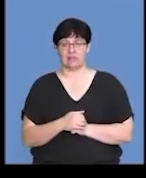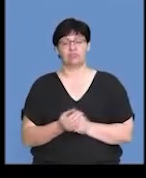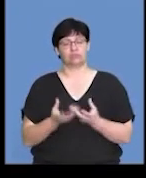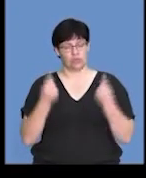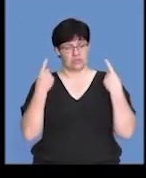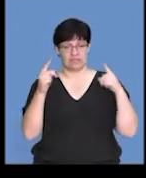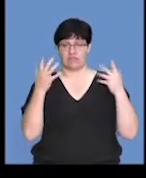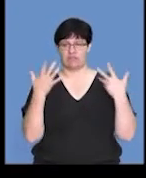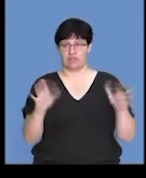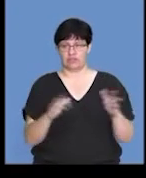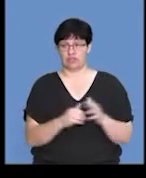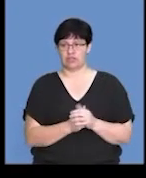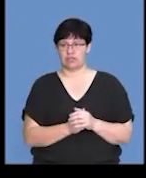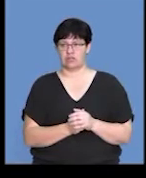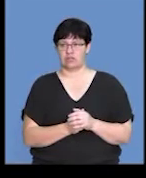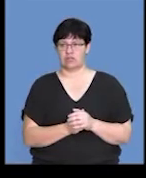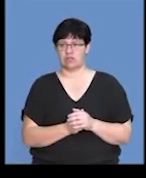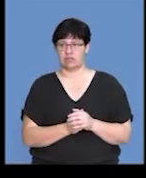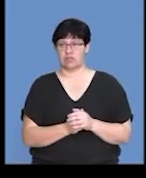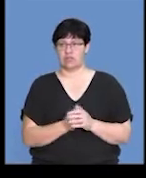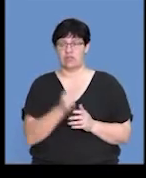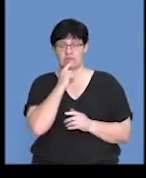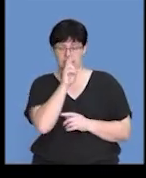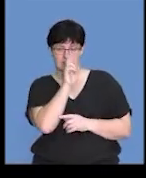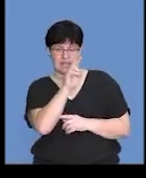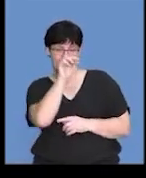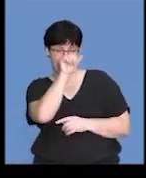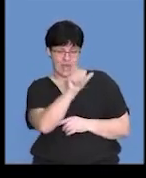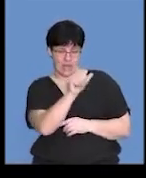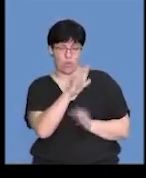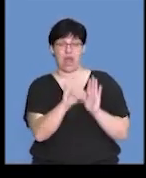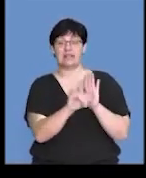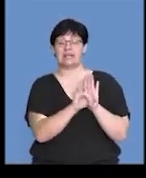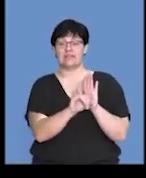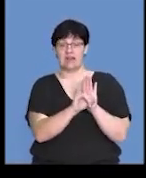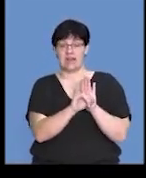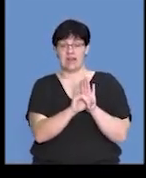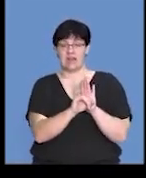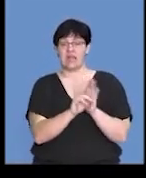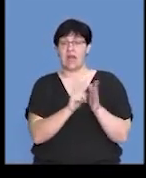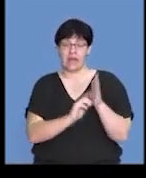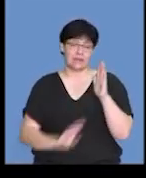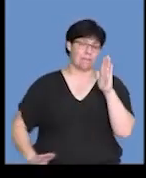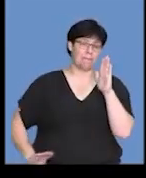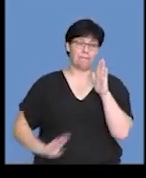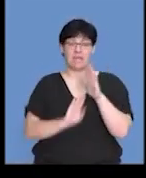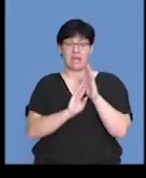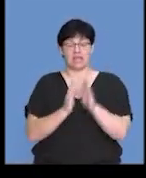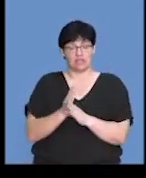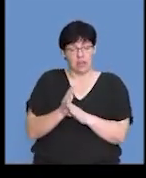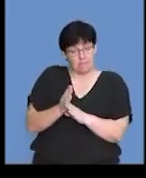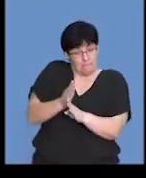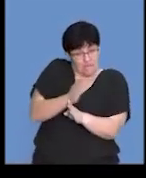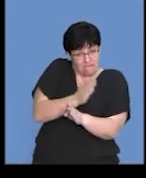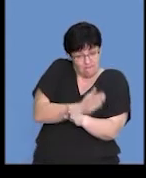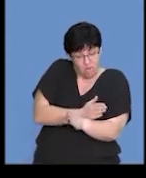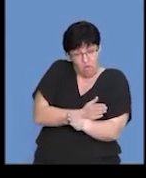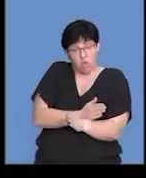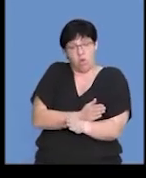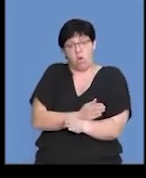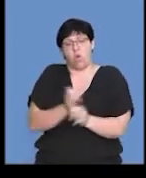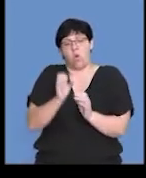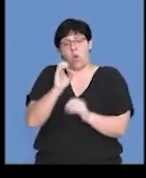that successfully in this. When we looked at hormone A, we identified that it tends to peak just before